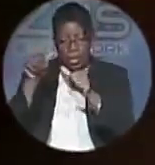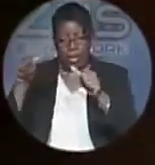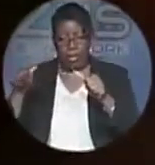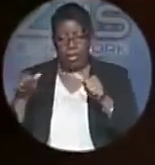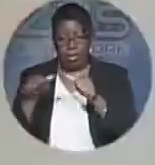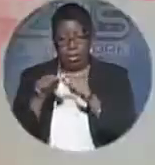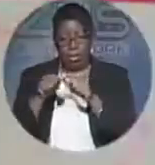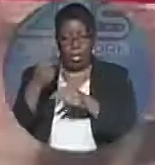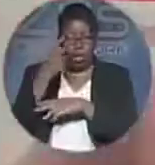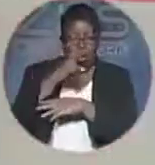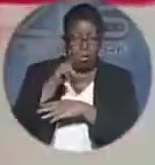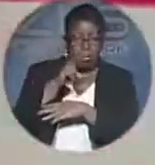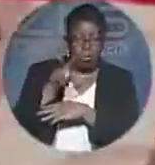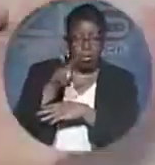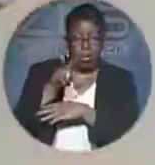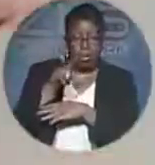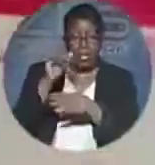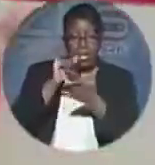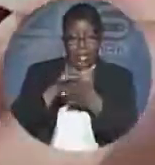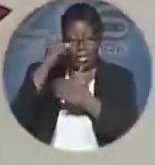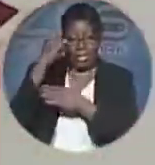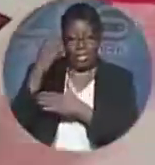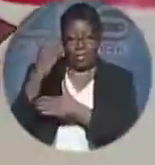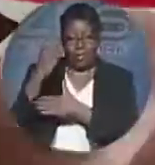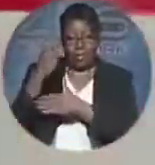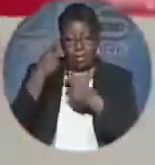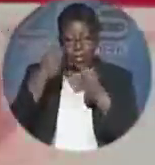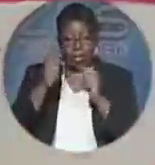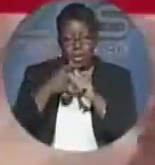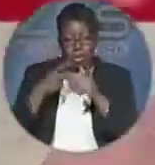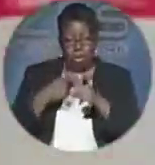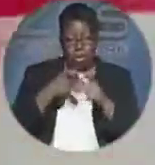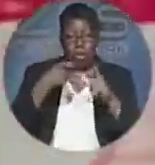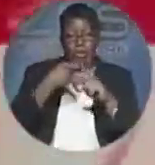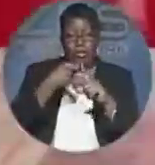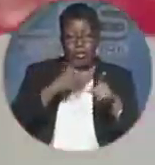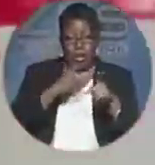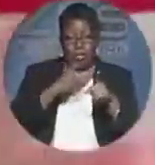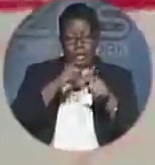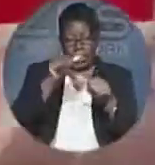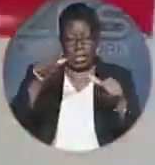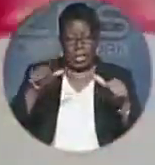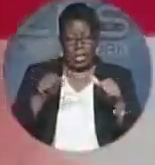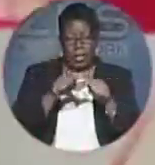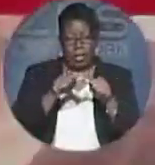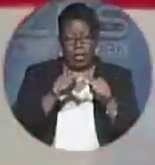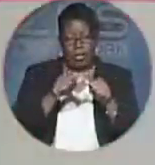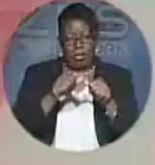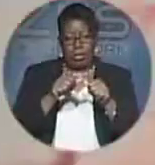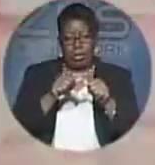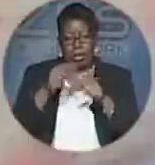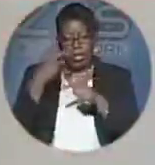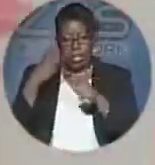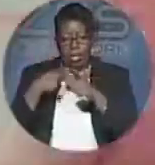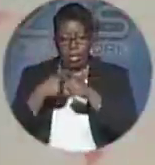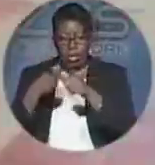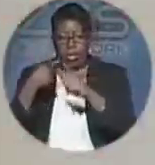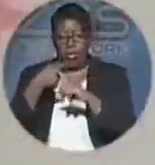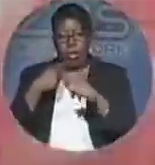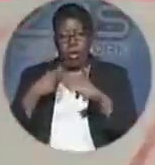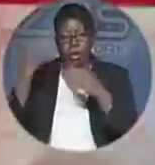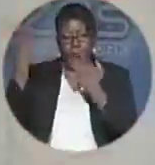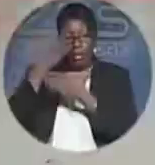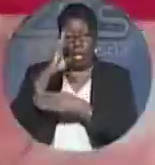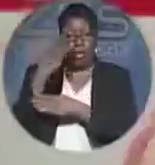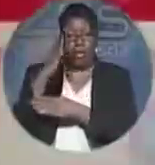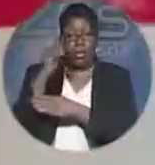officers observed the suspect reportedly attempting to flee the area in a dark-blue Nissan Altima. Police apprehended one of the men. However,